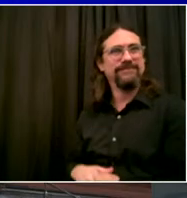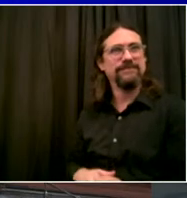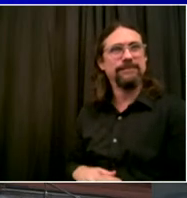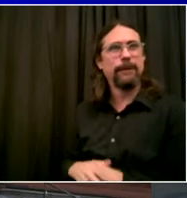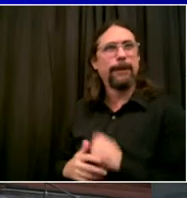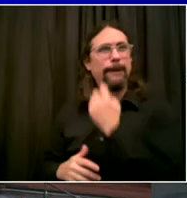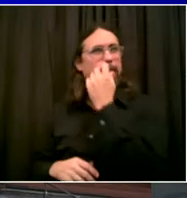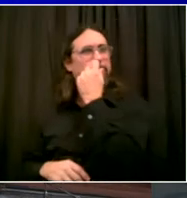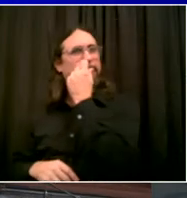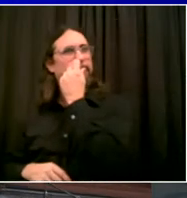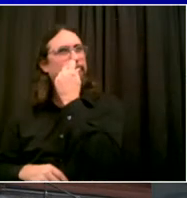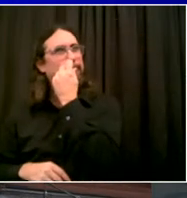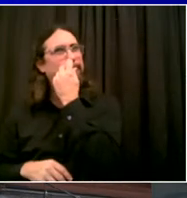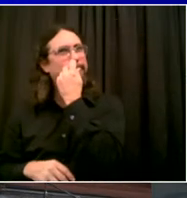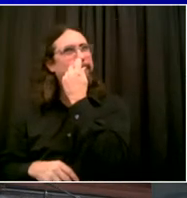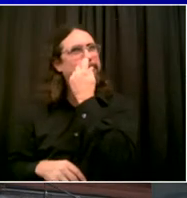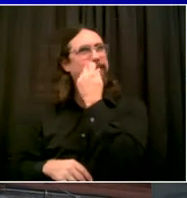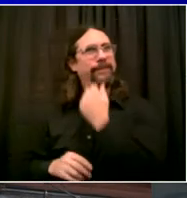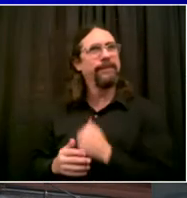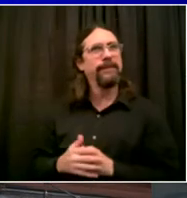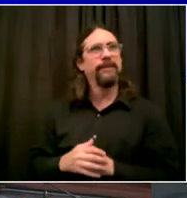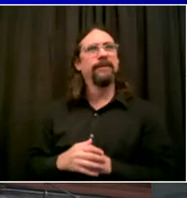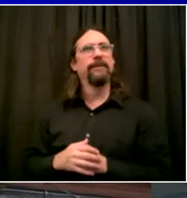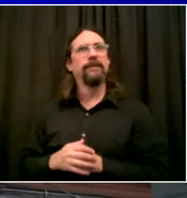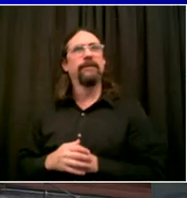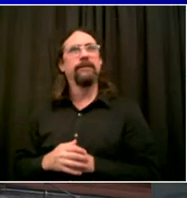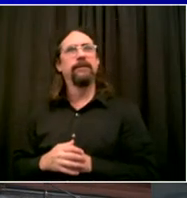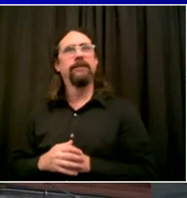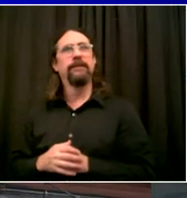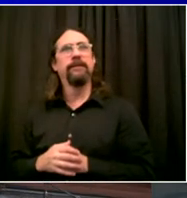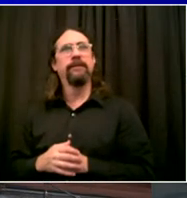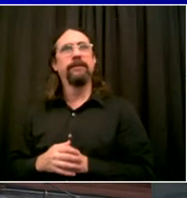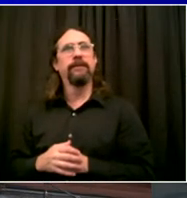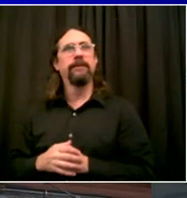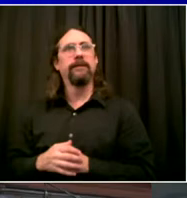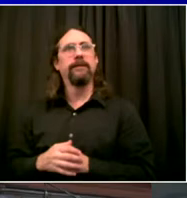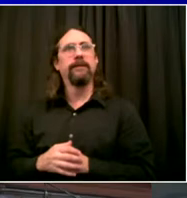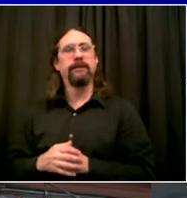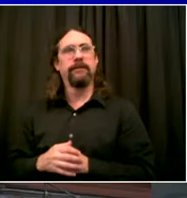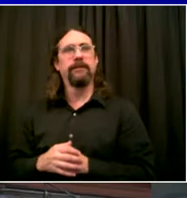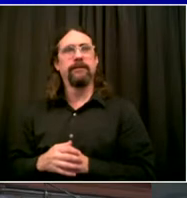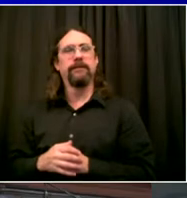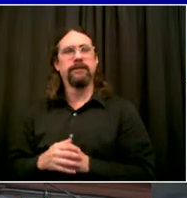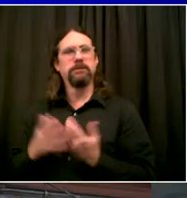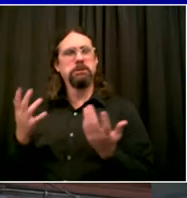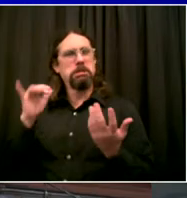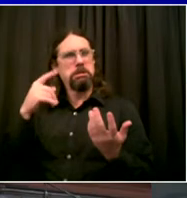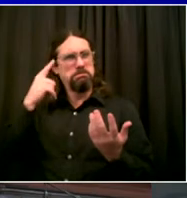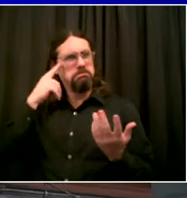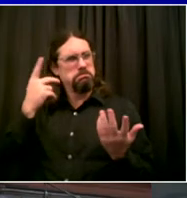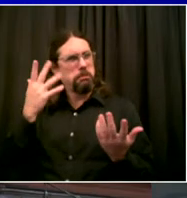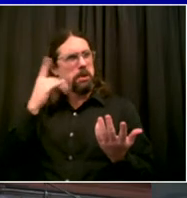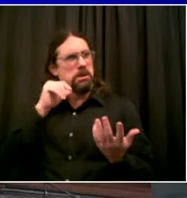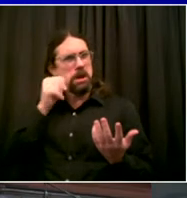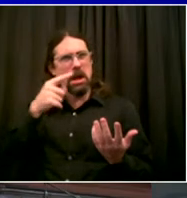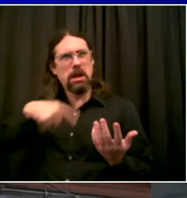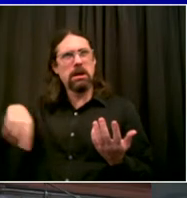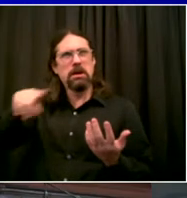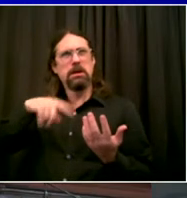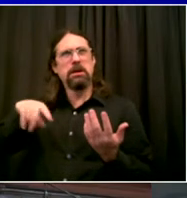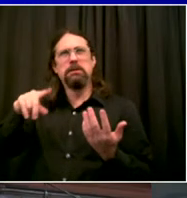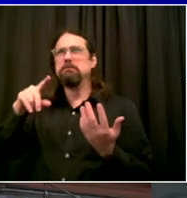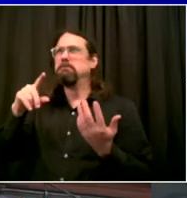additional business to survive, but it's hard to do if you have a small space and restrictions in place.